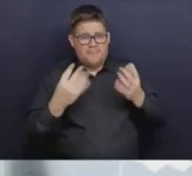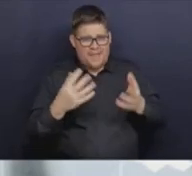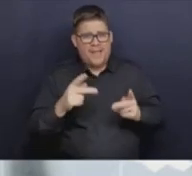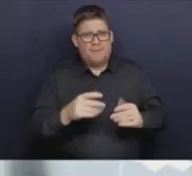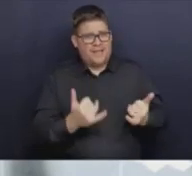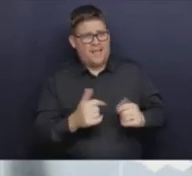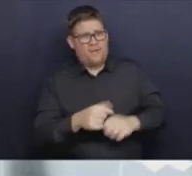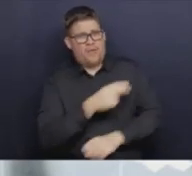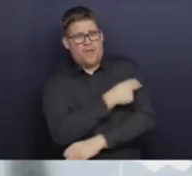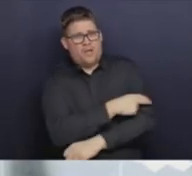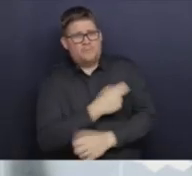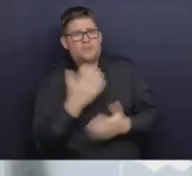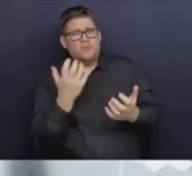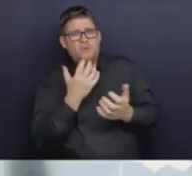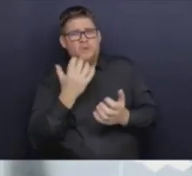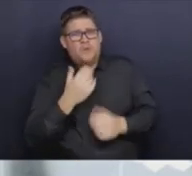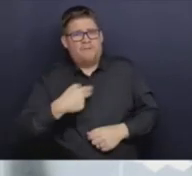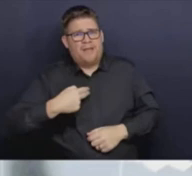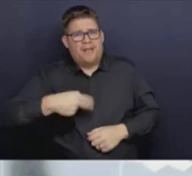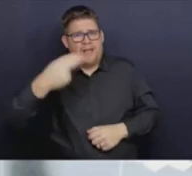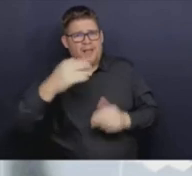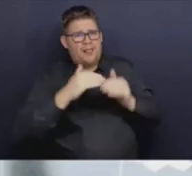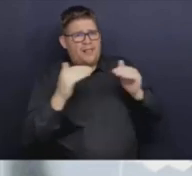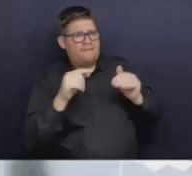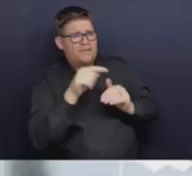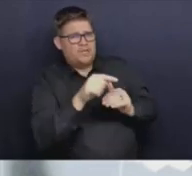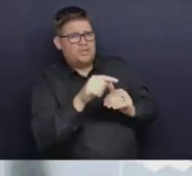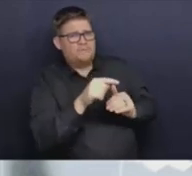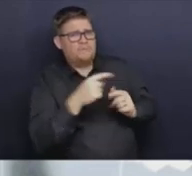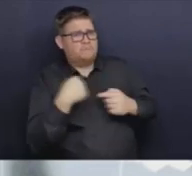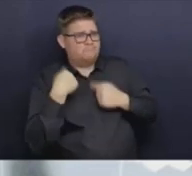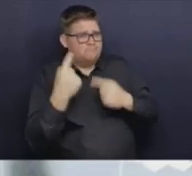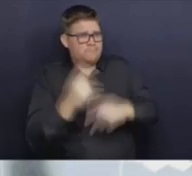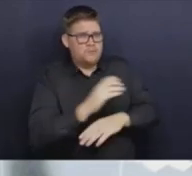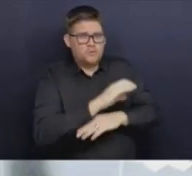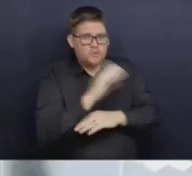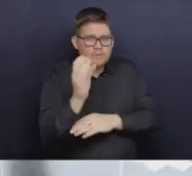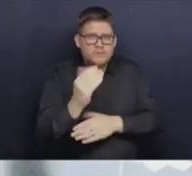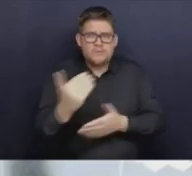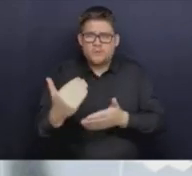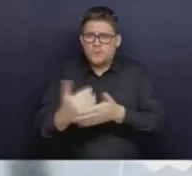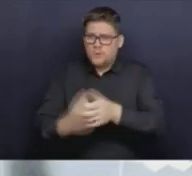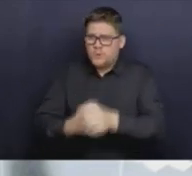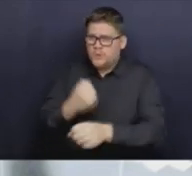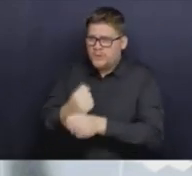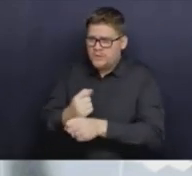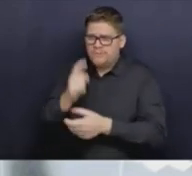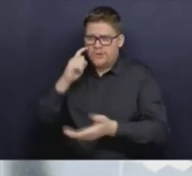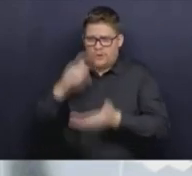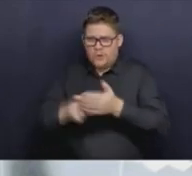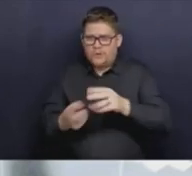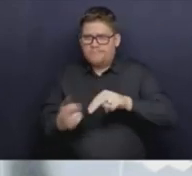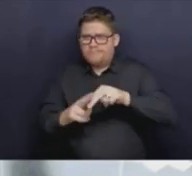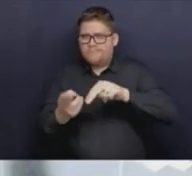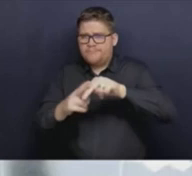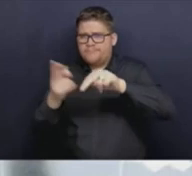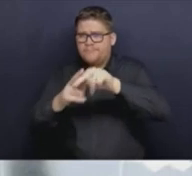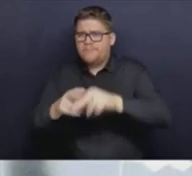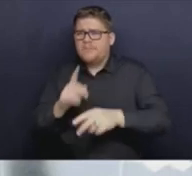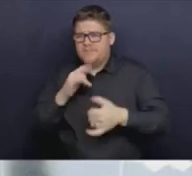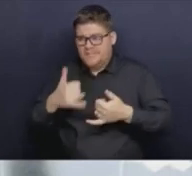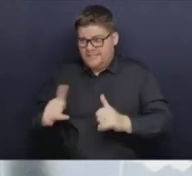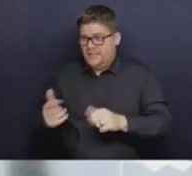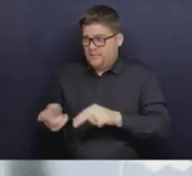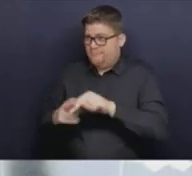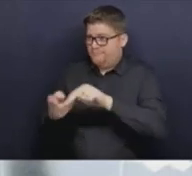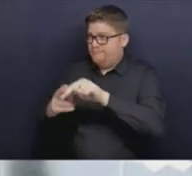of people in our hospitals. That was true between Christmas and New Year's and compared to other seasons, and it's true now. But what we don't want to do and what